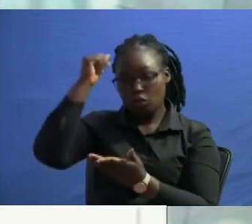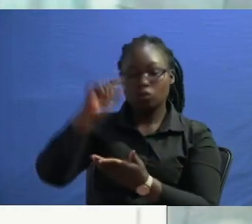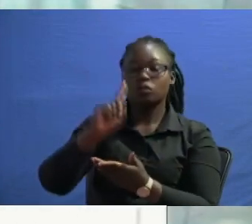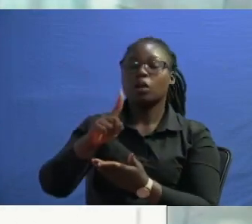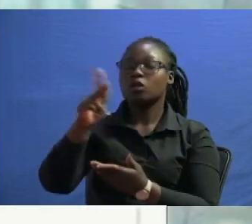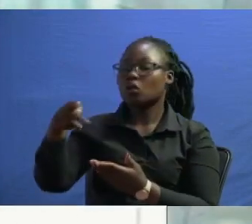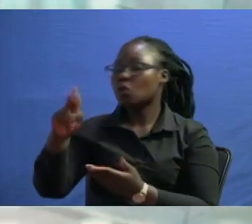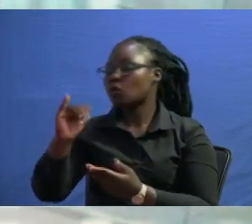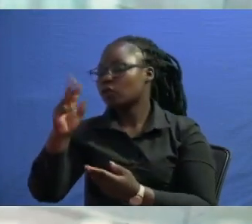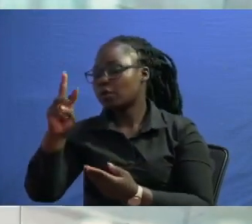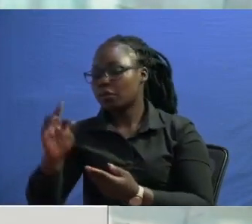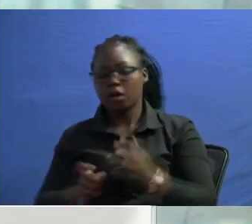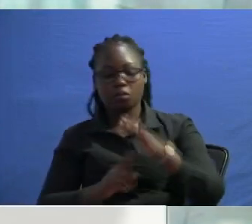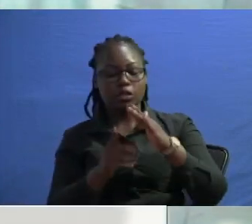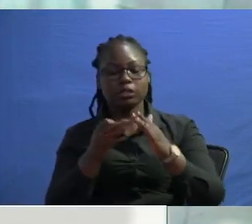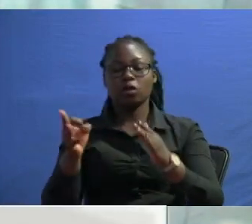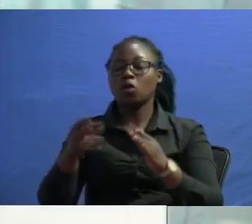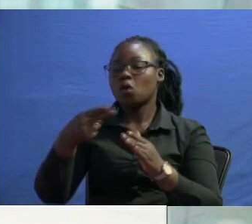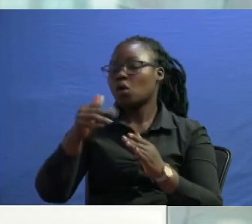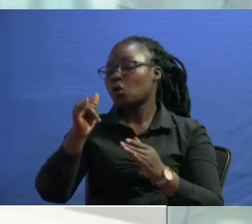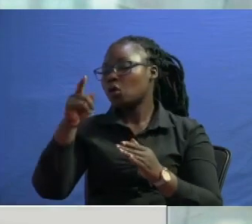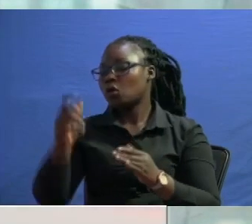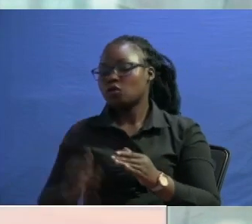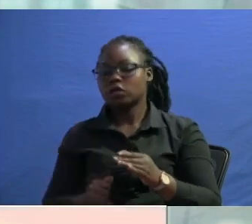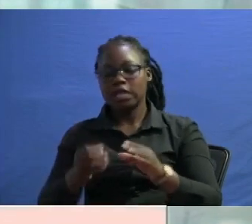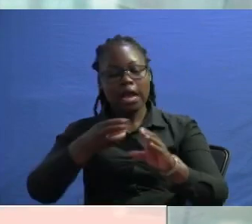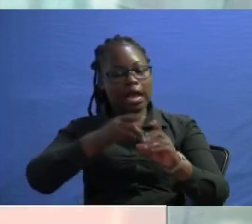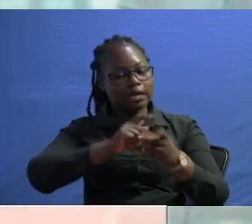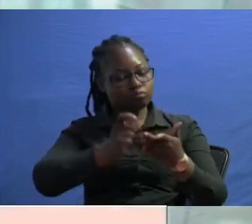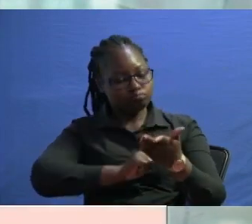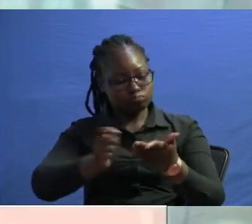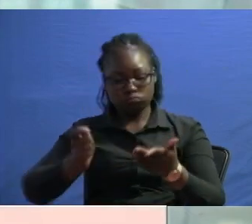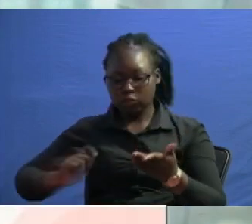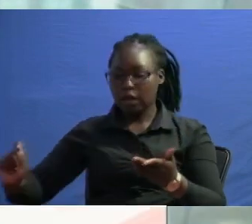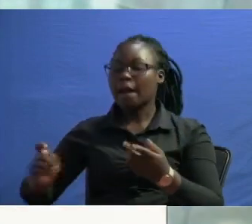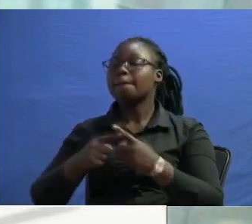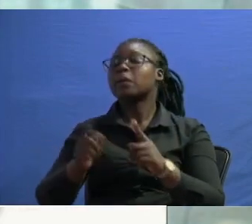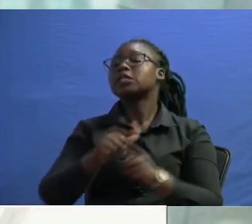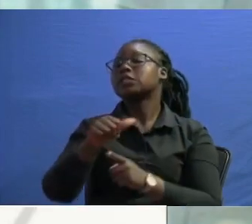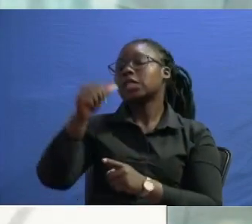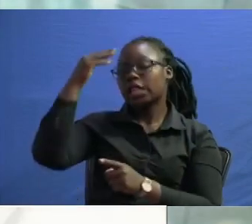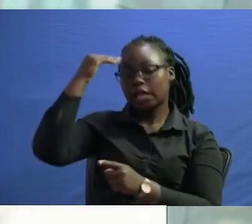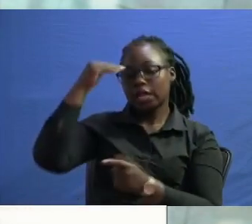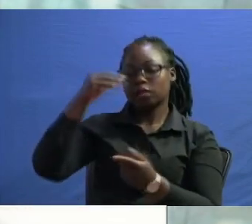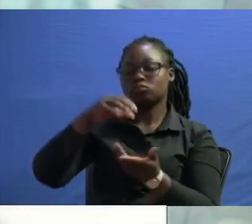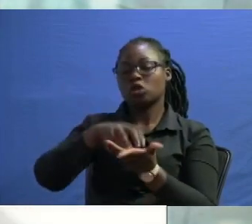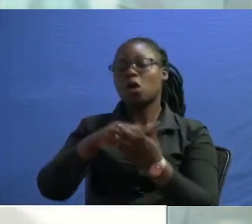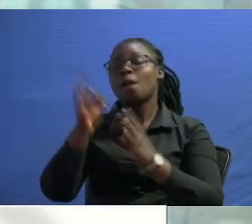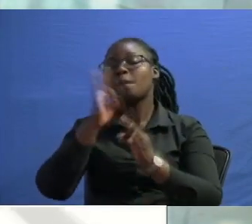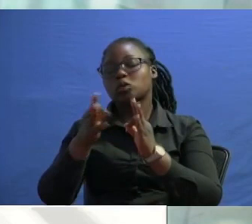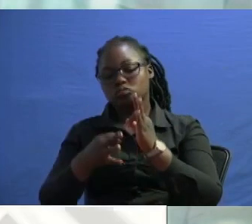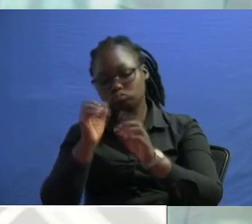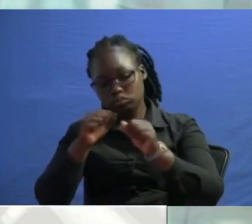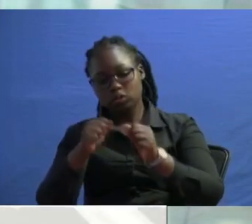minister of haiti has left the office through resignation but any head of state can exit office through different means our